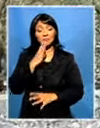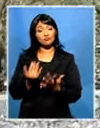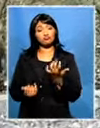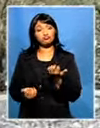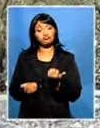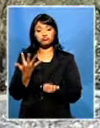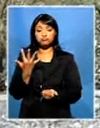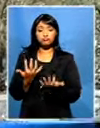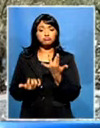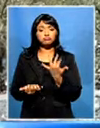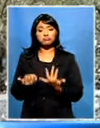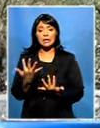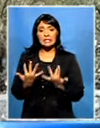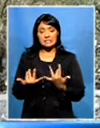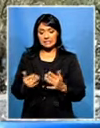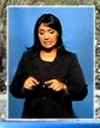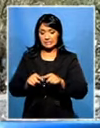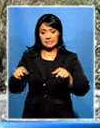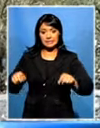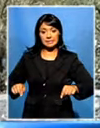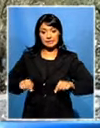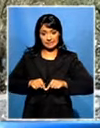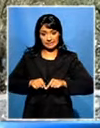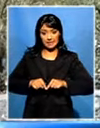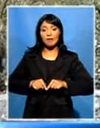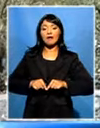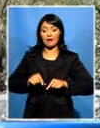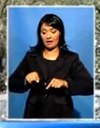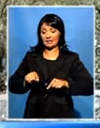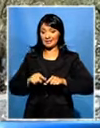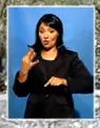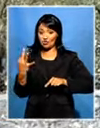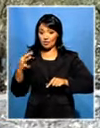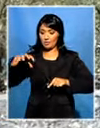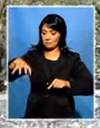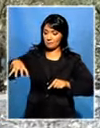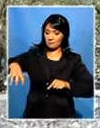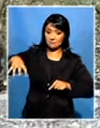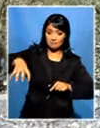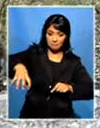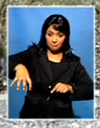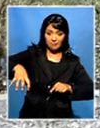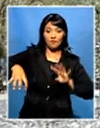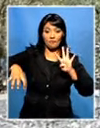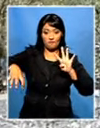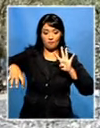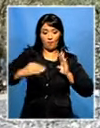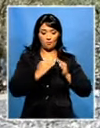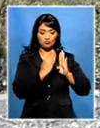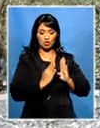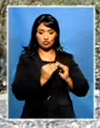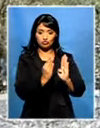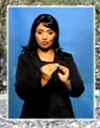for the kitties, then three huts for our staff and then four wooden cabins